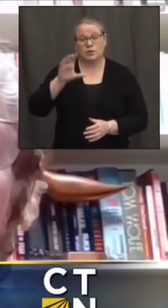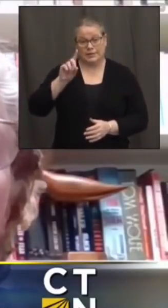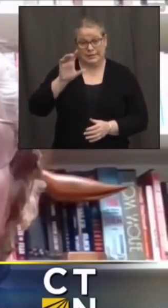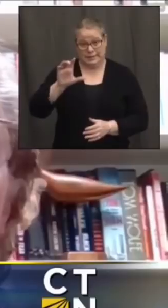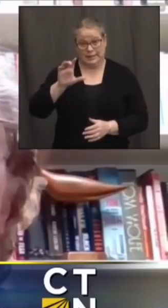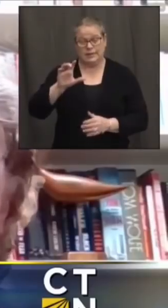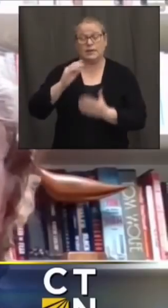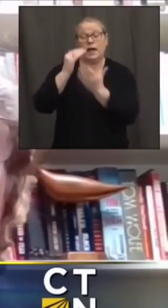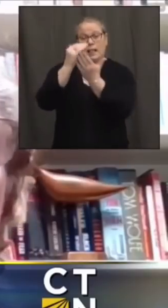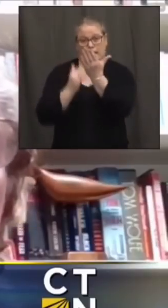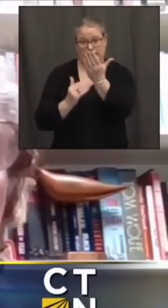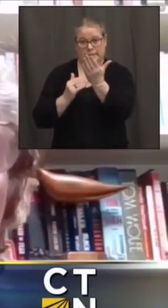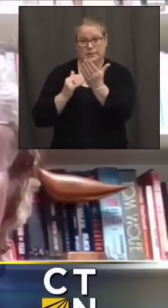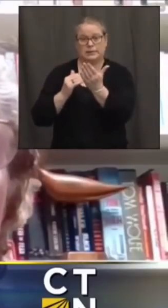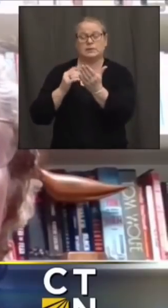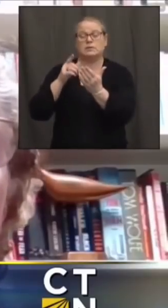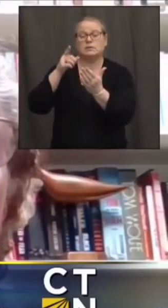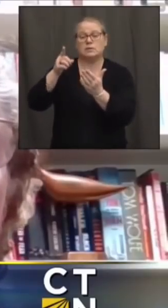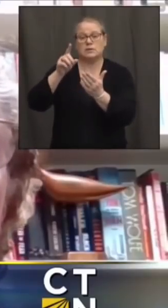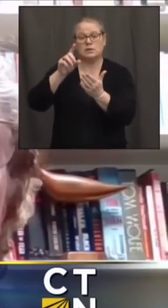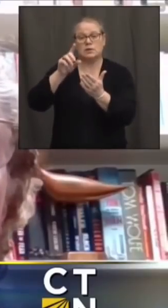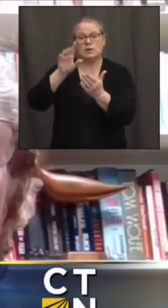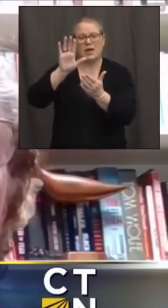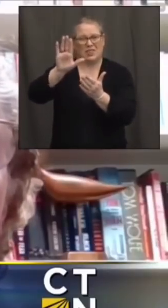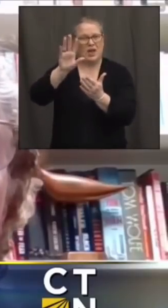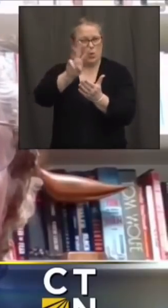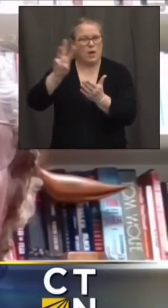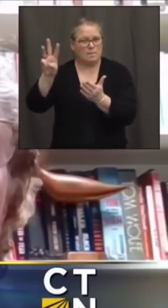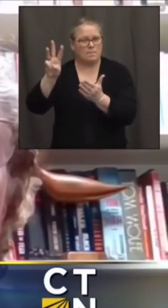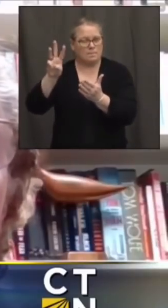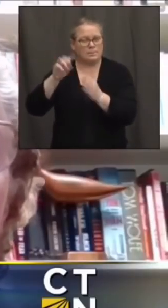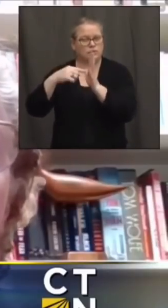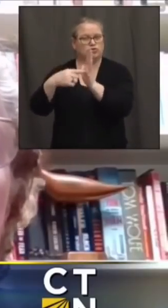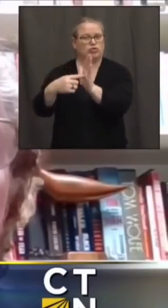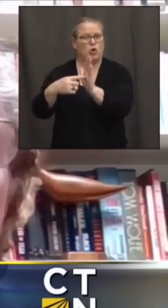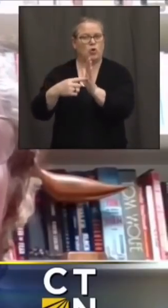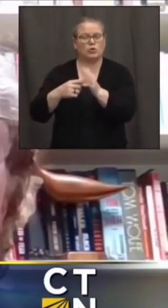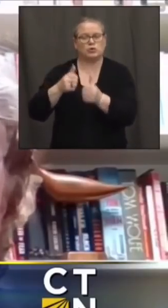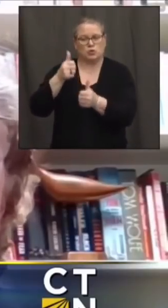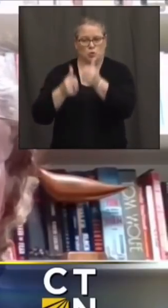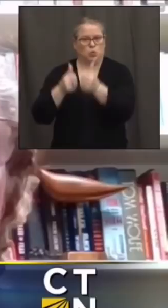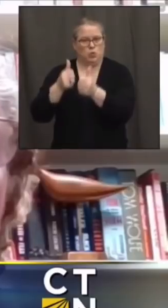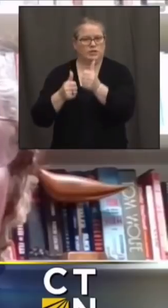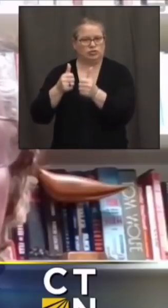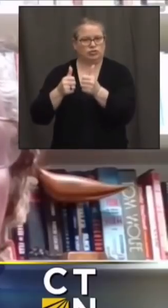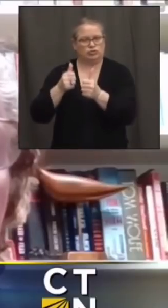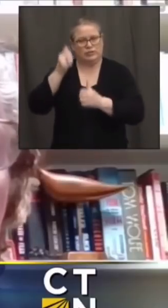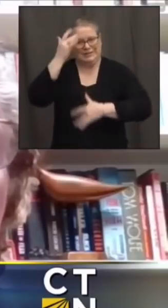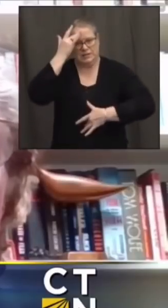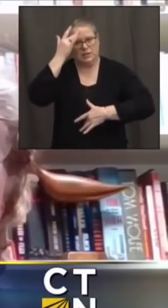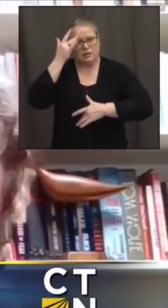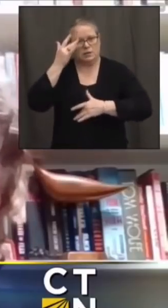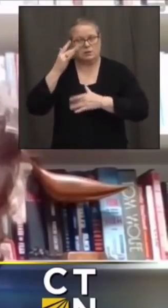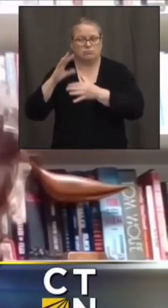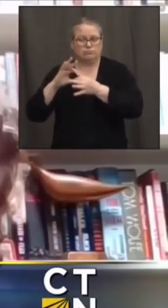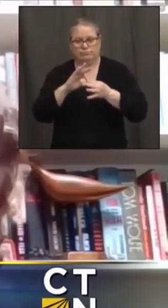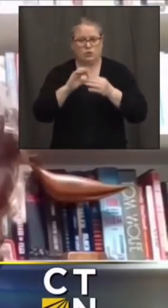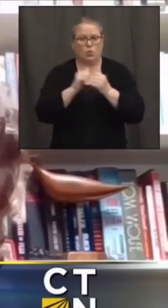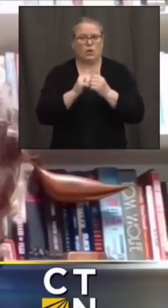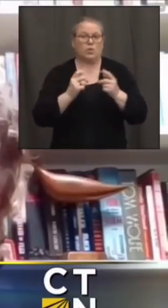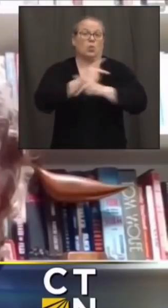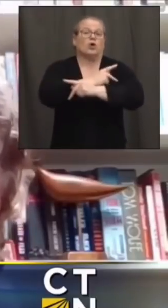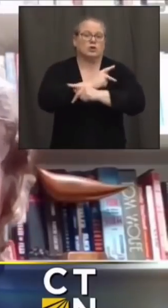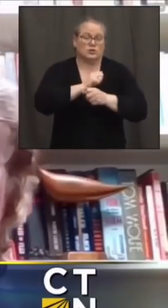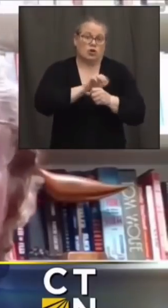it's on their website of conditions that are associated with more severe outcomes of covid but we'll probably